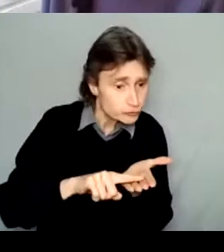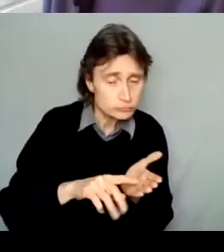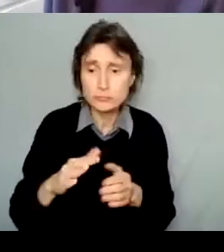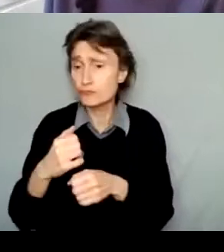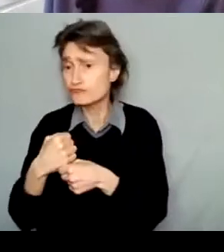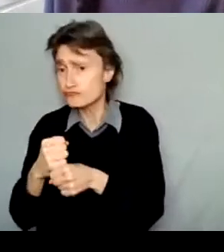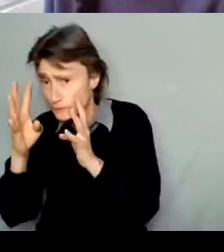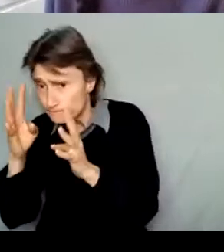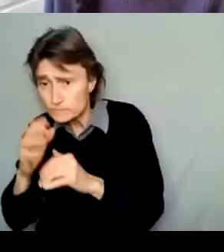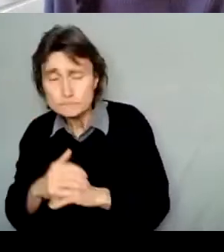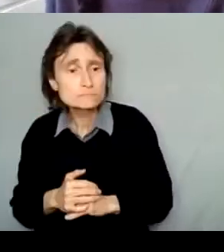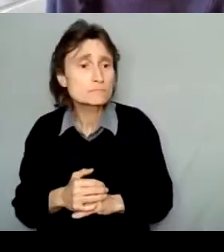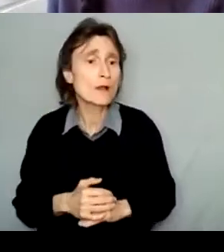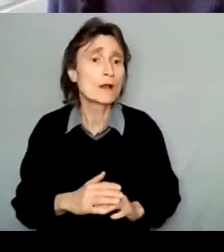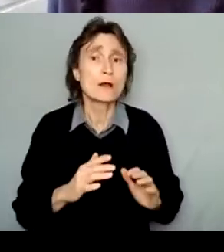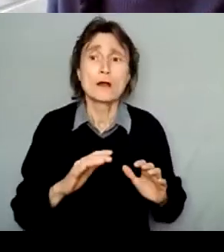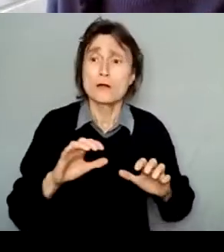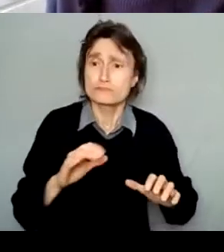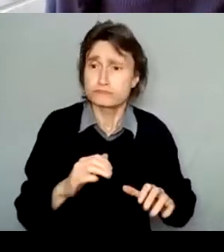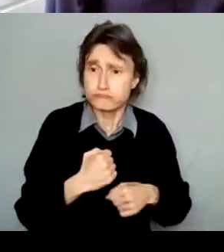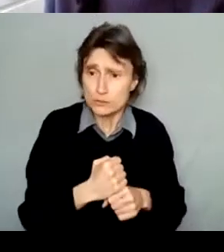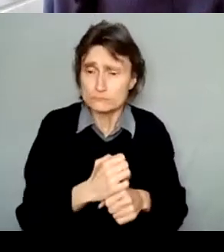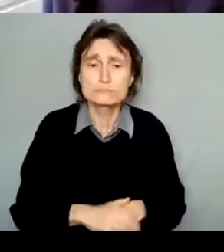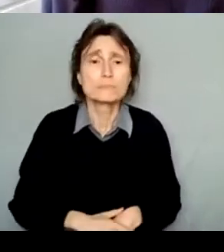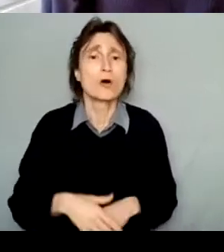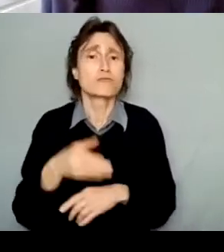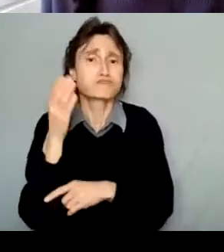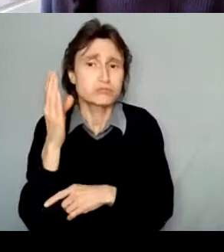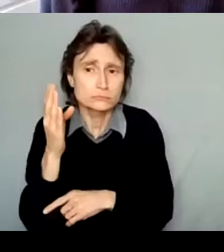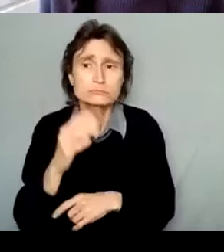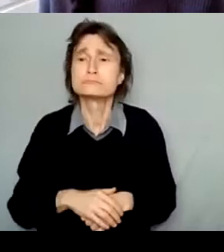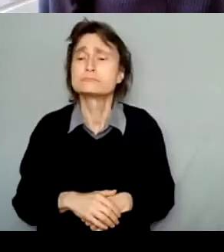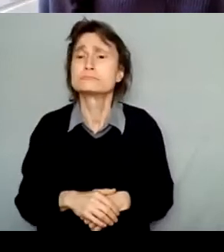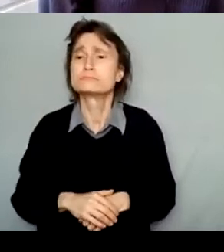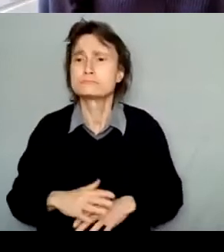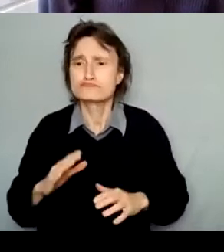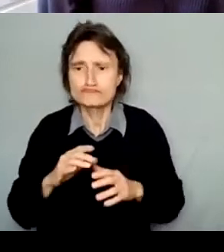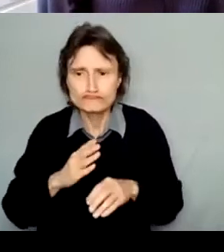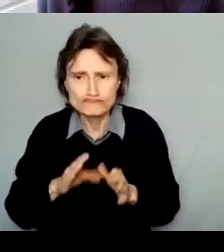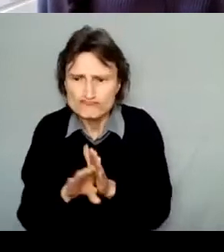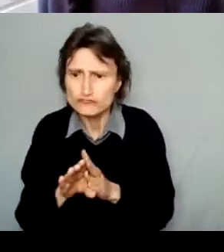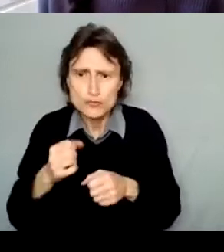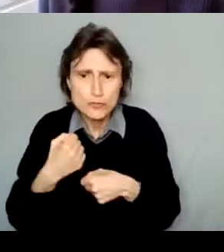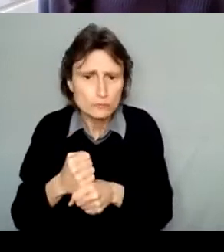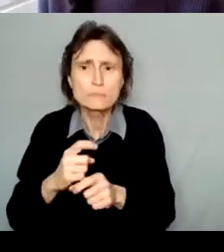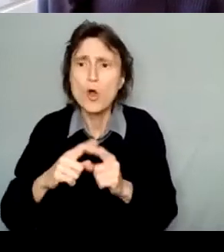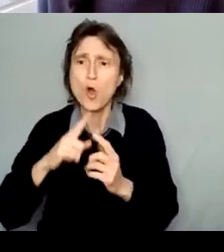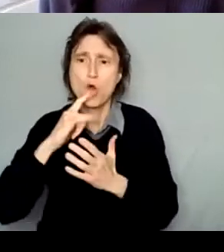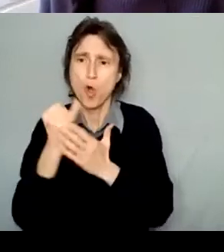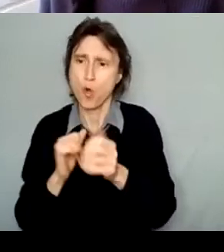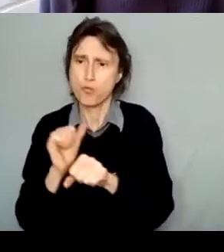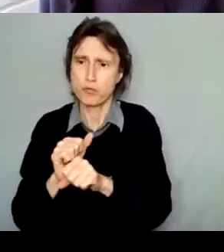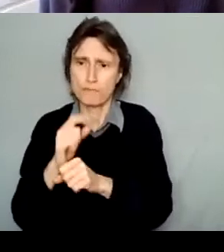development, production, presentation, or dissemination of artistic work. They can include